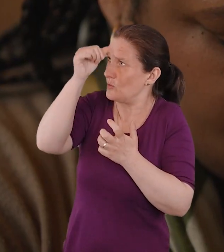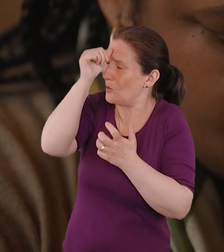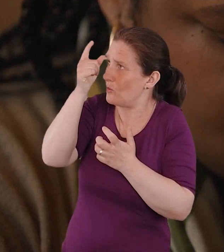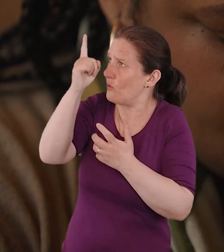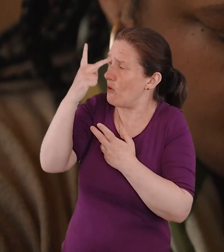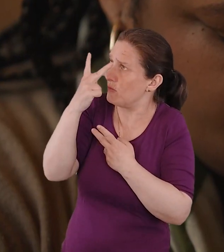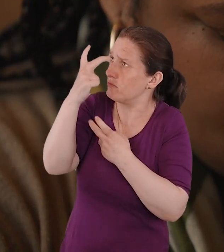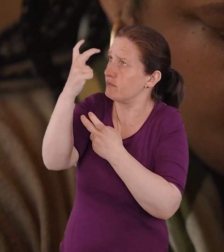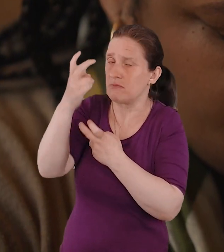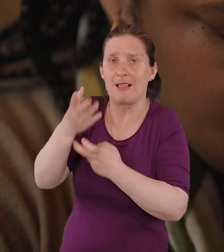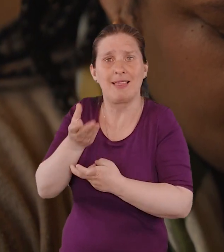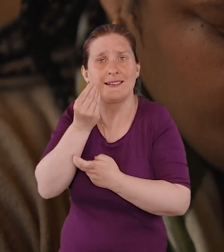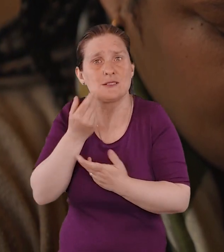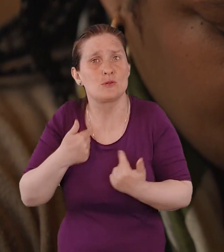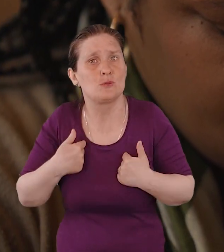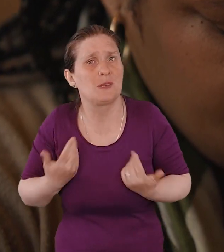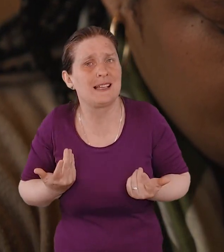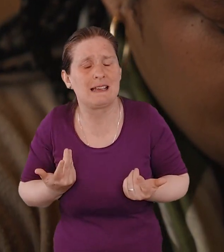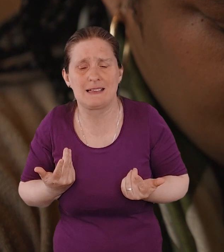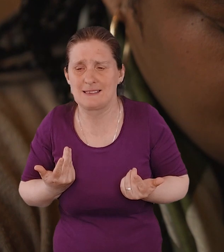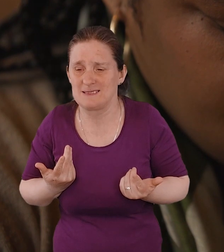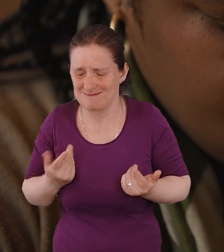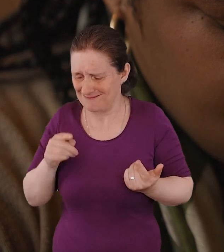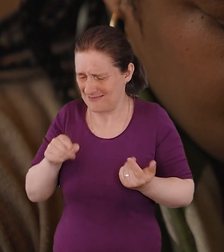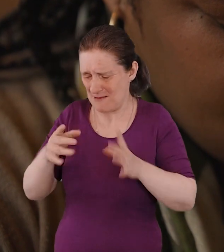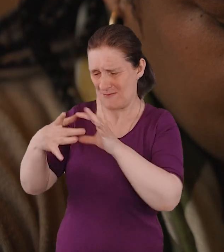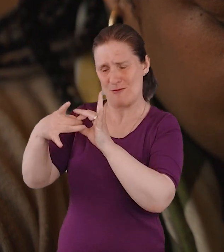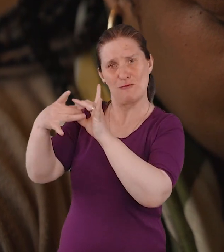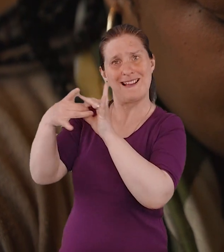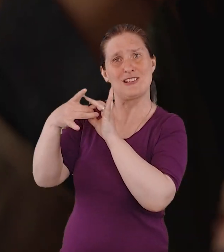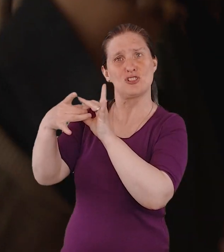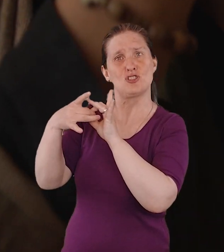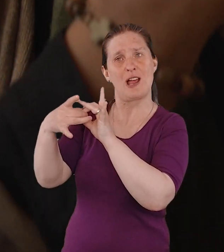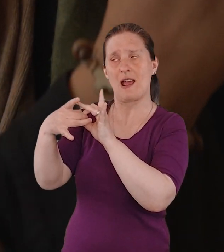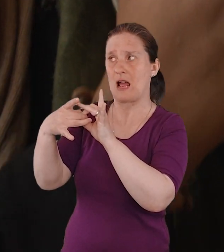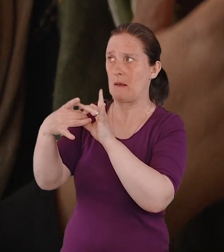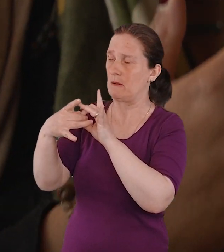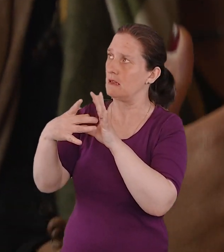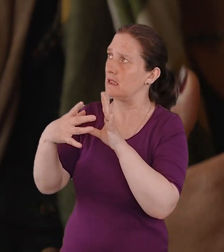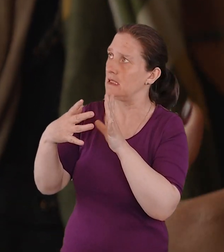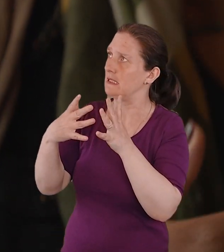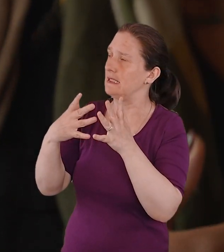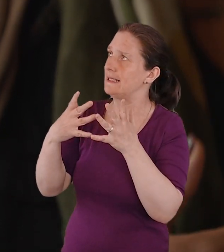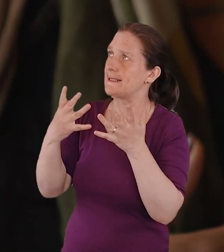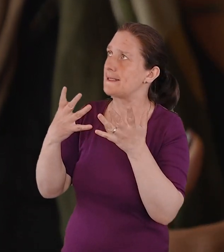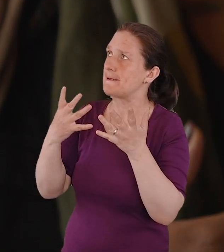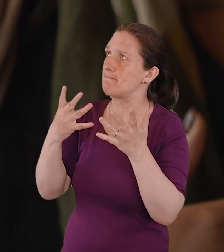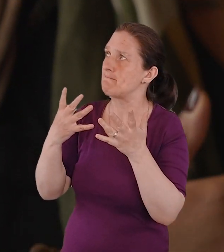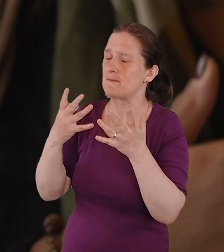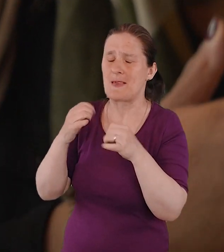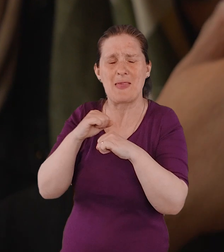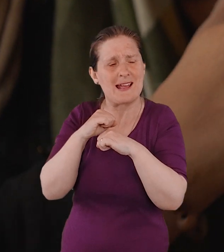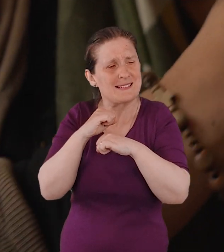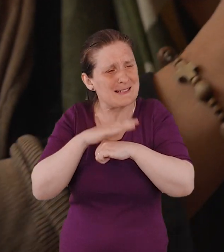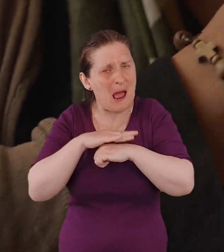going back to relationship. You don't need to talk. You don't have to say anything. It's the quality time. It's the space